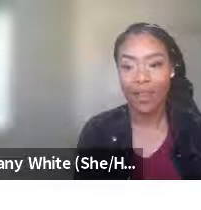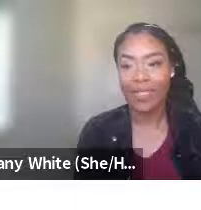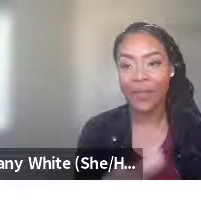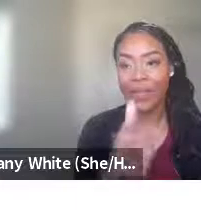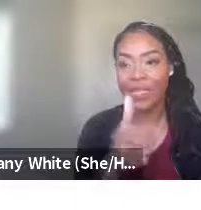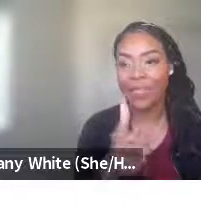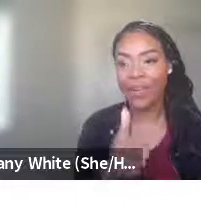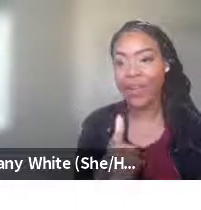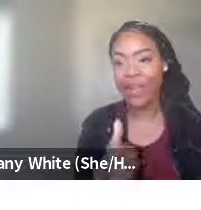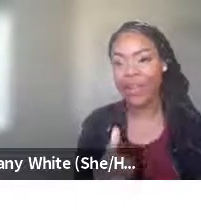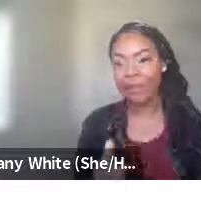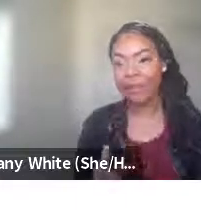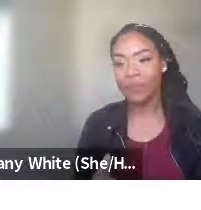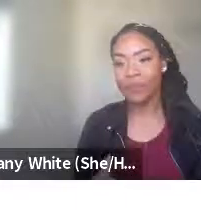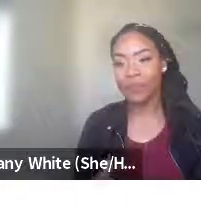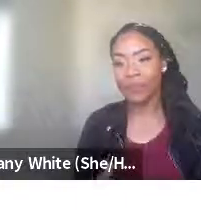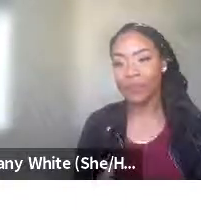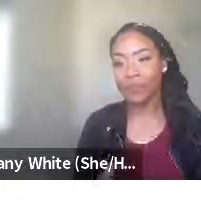Tiffany All right. Does everyone see my screen okay?